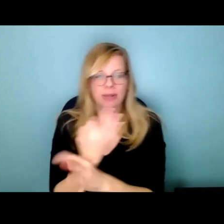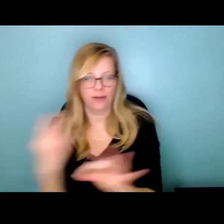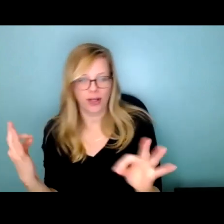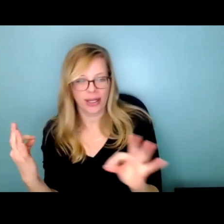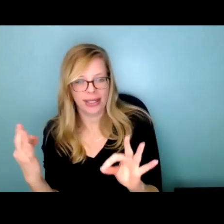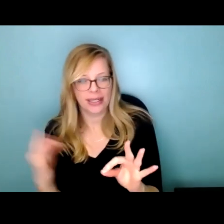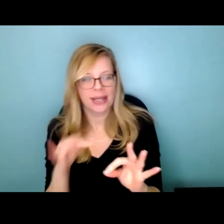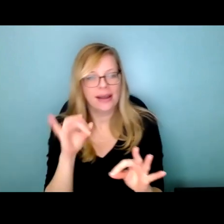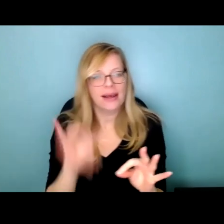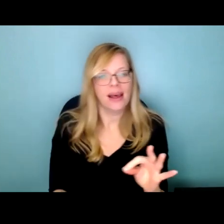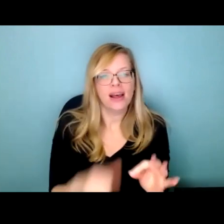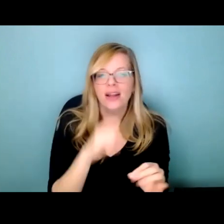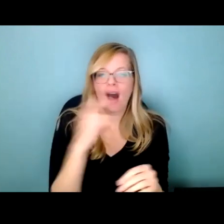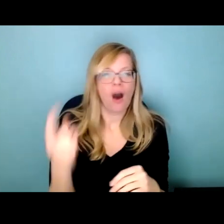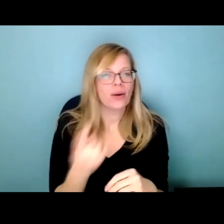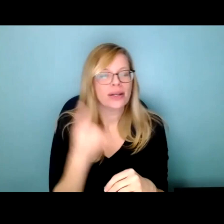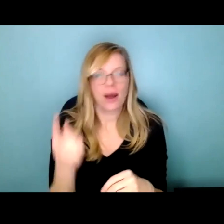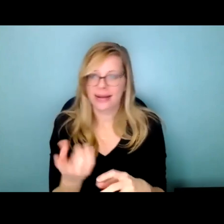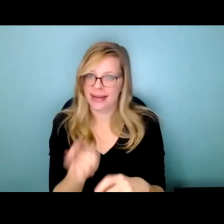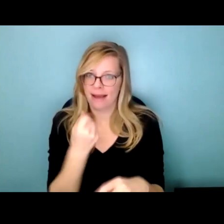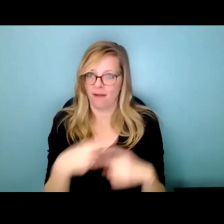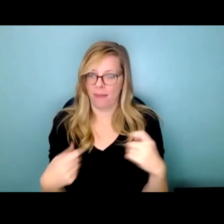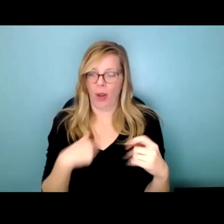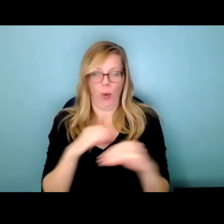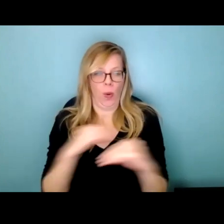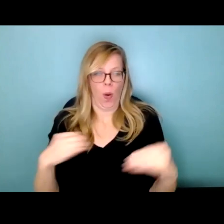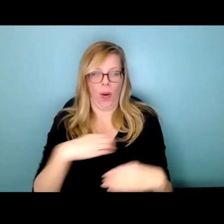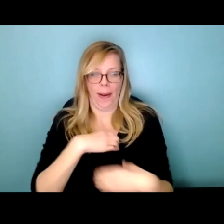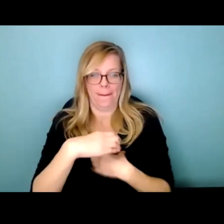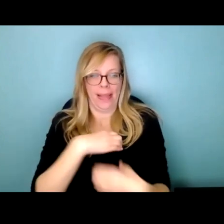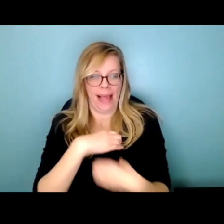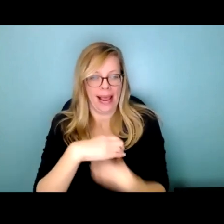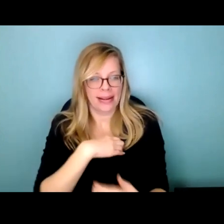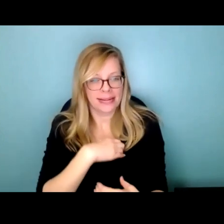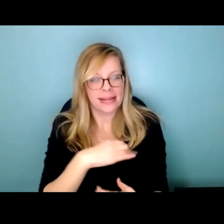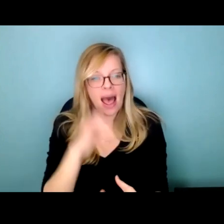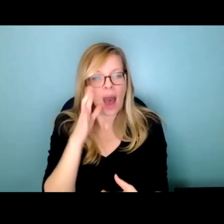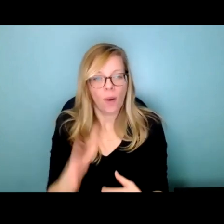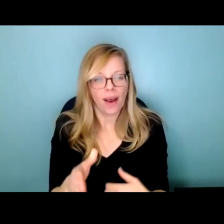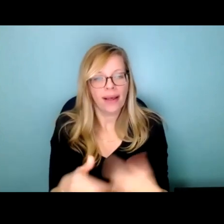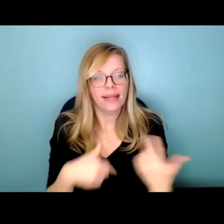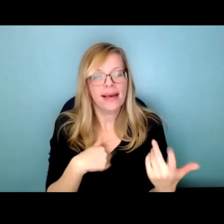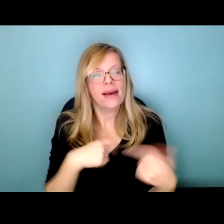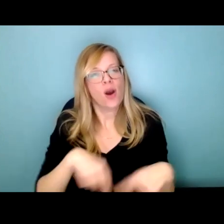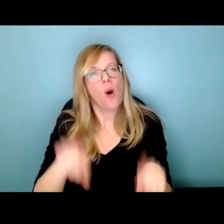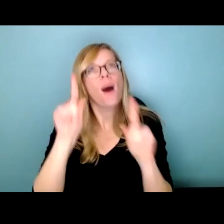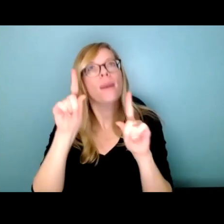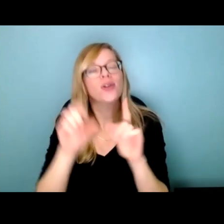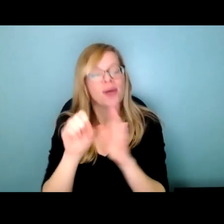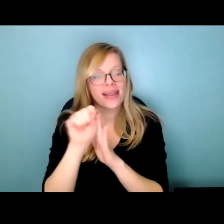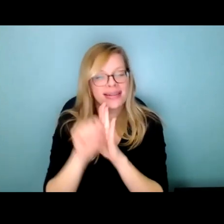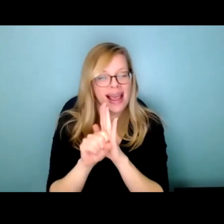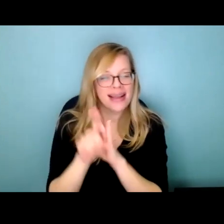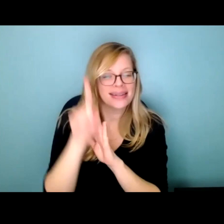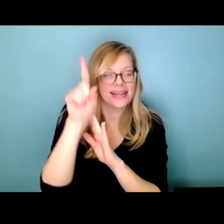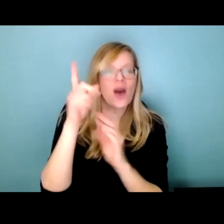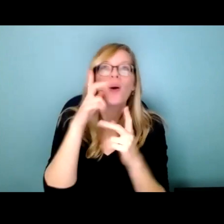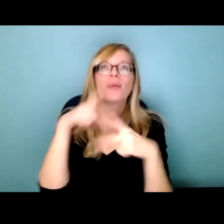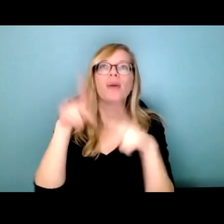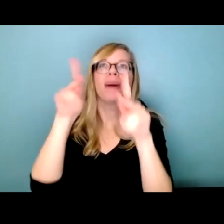so take it from me and i have no complaints i'll take them up with the saints if in the end they let me into heaven